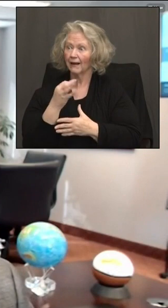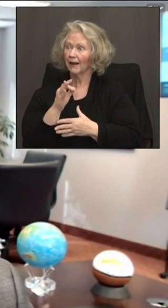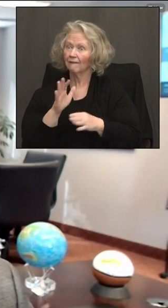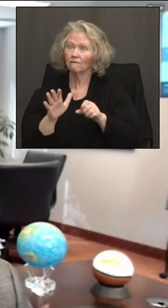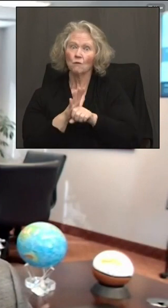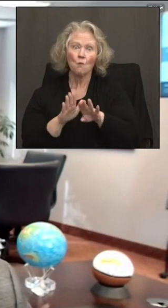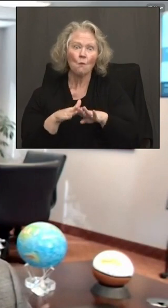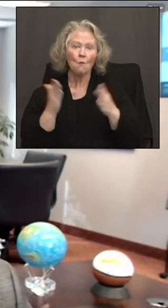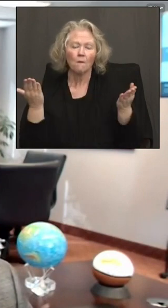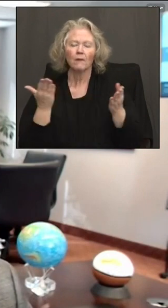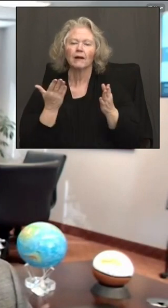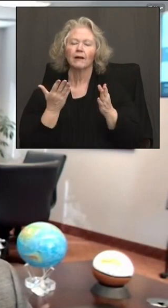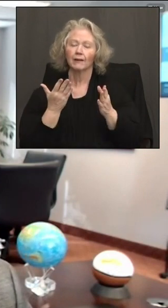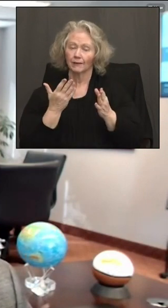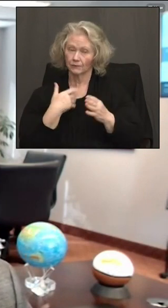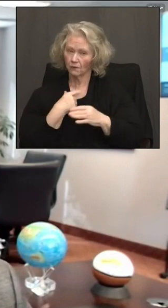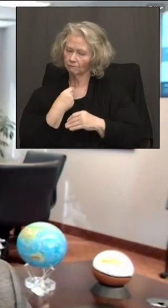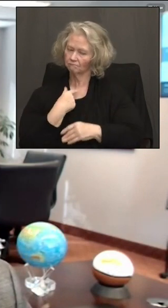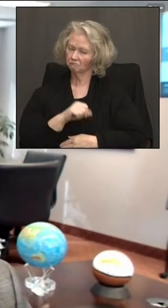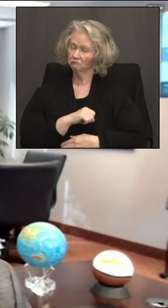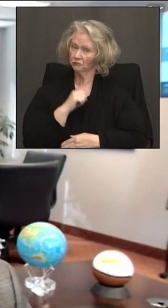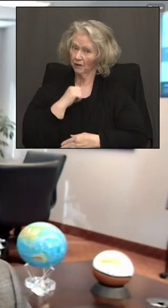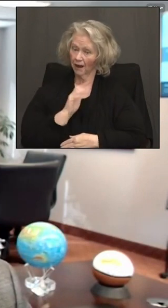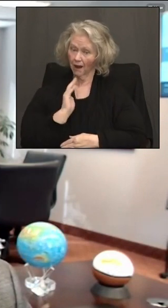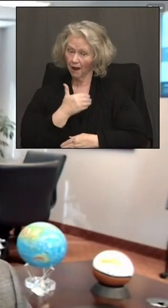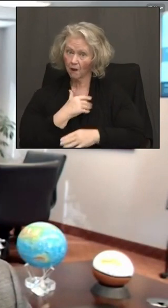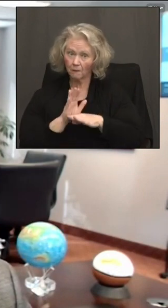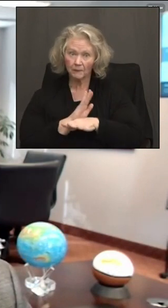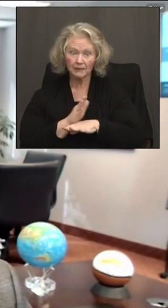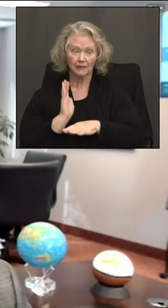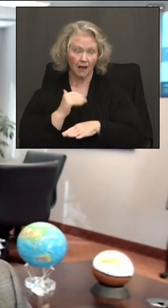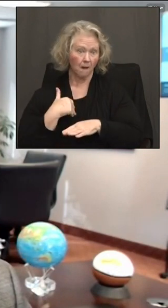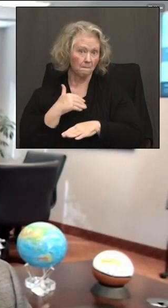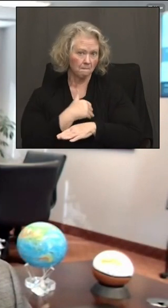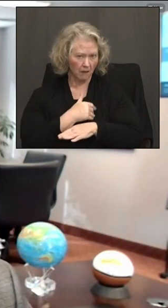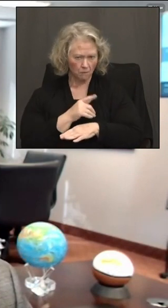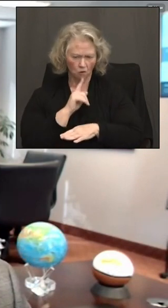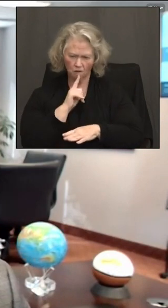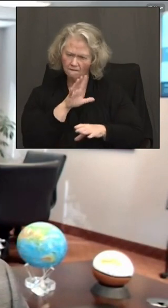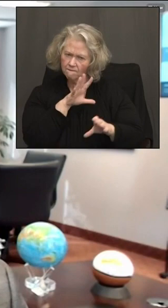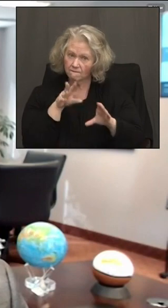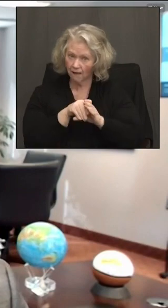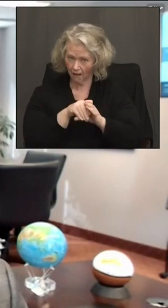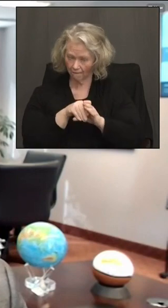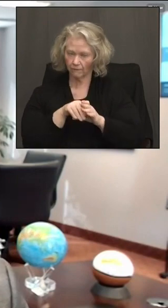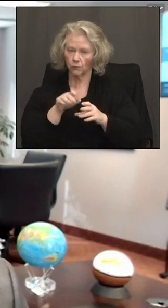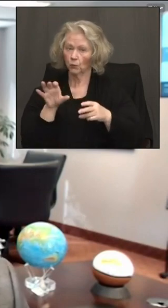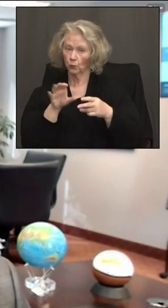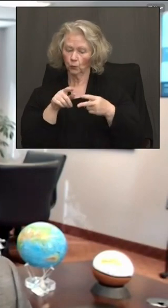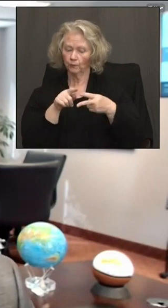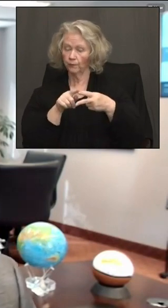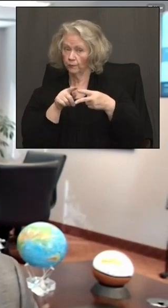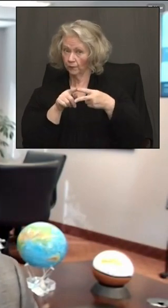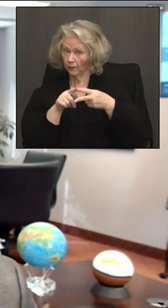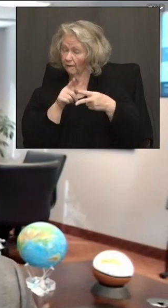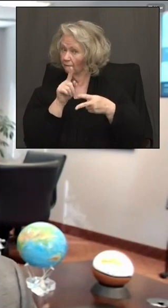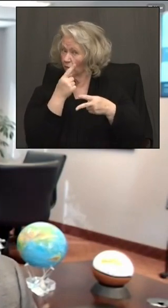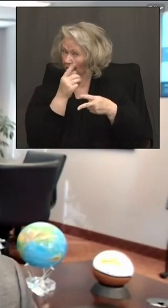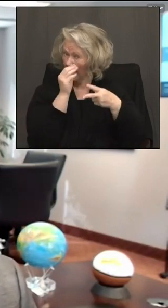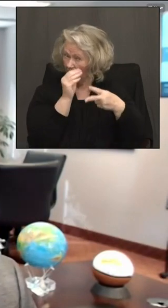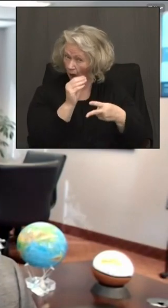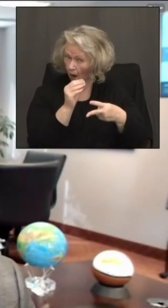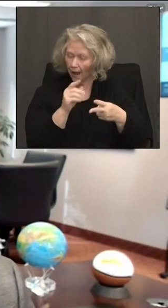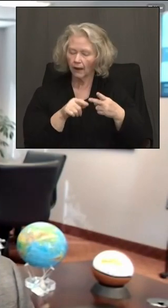report that certainly our businesses, our members are stepping up and will continue to step up by doing two things, Governor. They're educating and